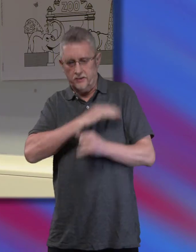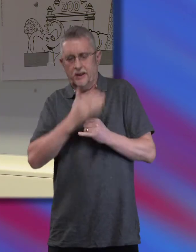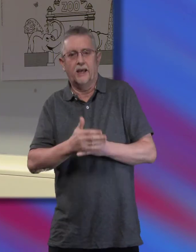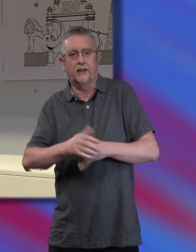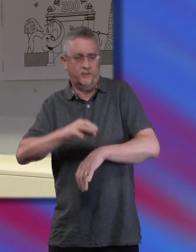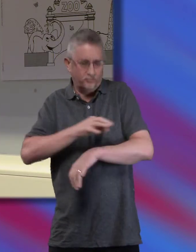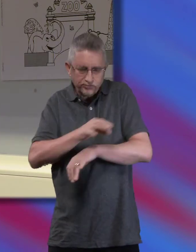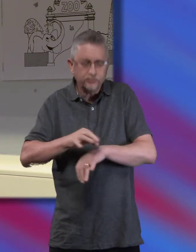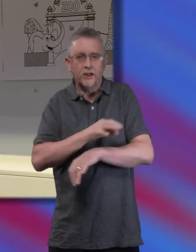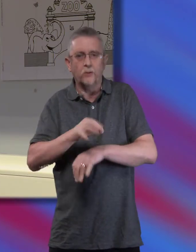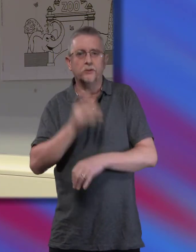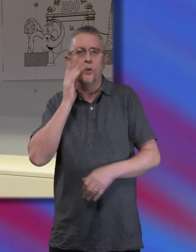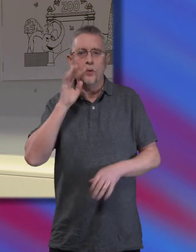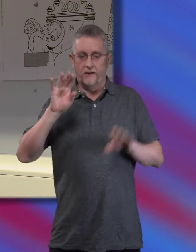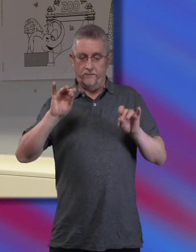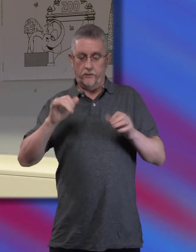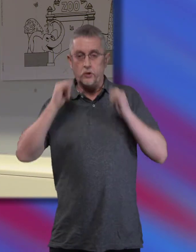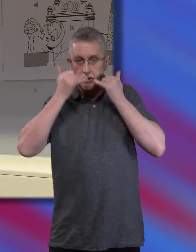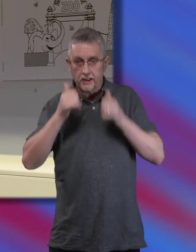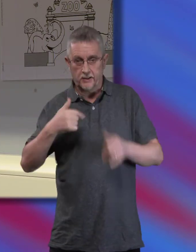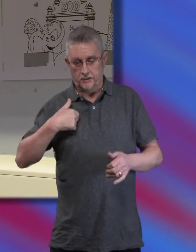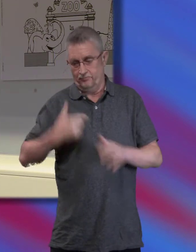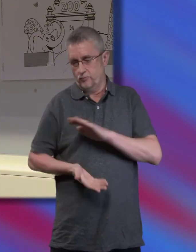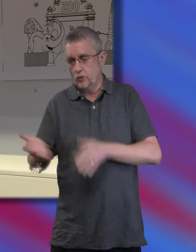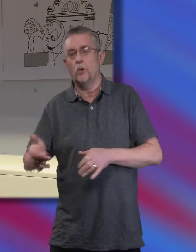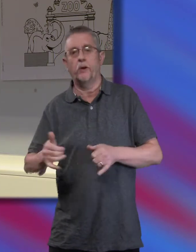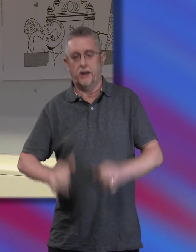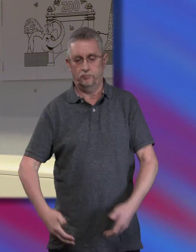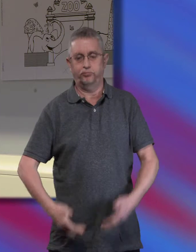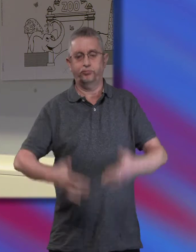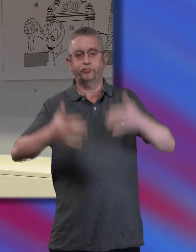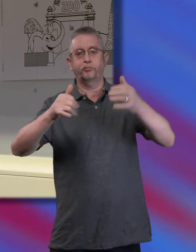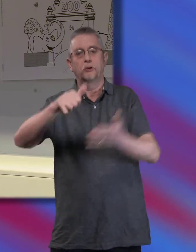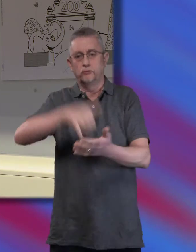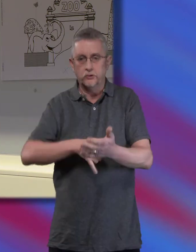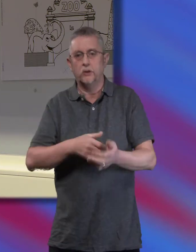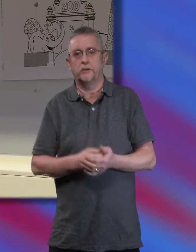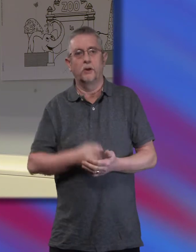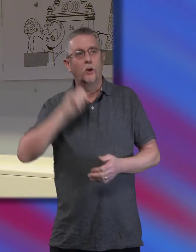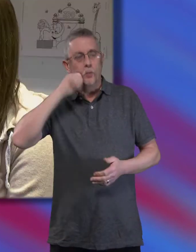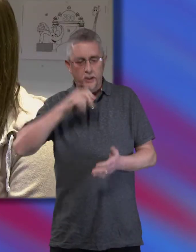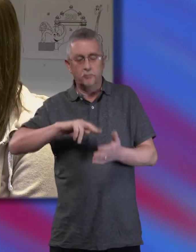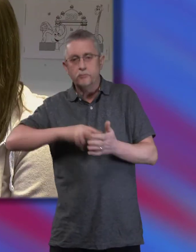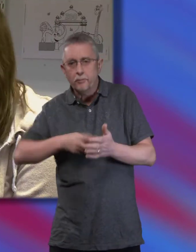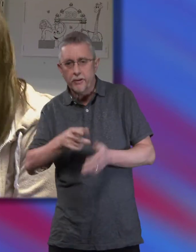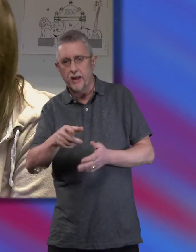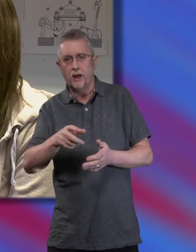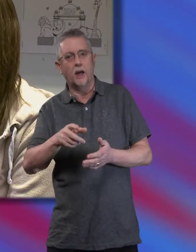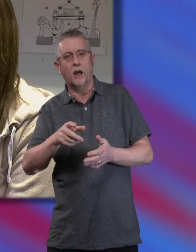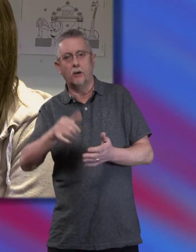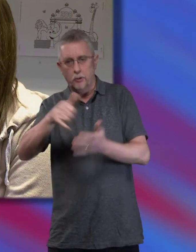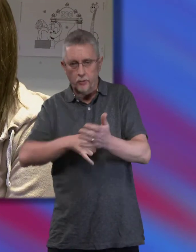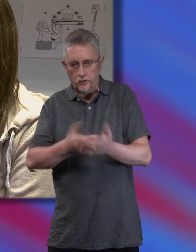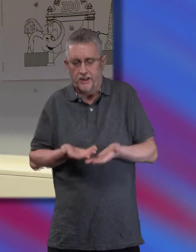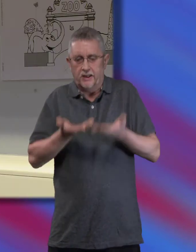we've finished the tests I will go away and score the results up and prepare a report which will be made available to your mum